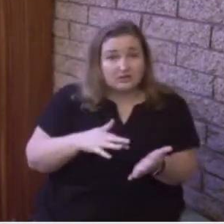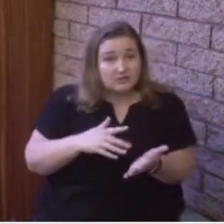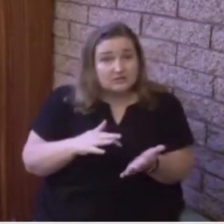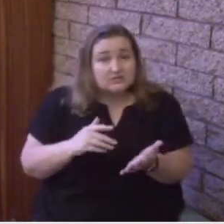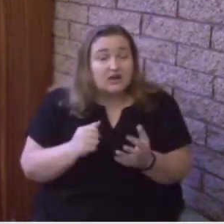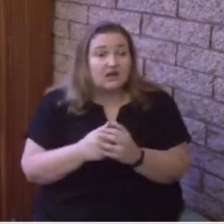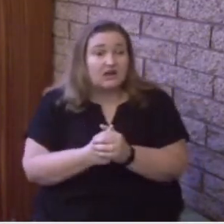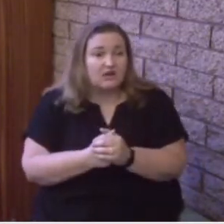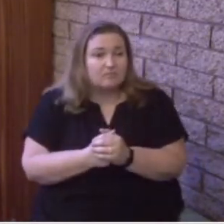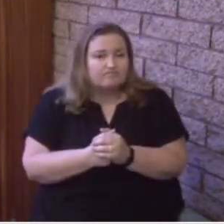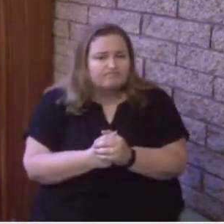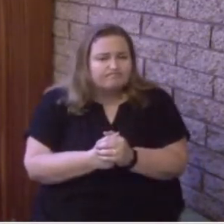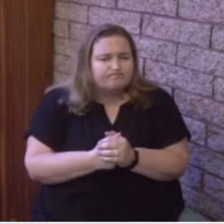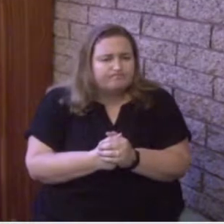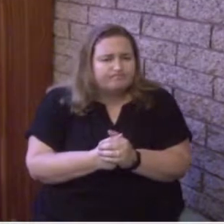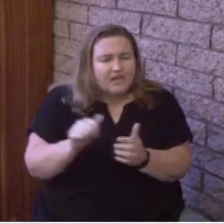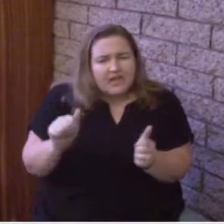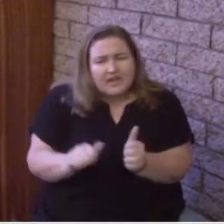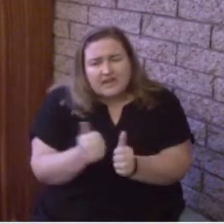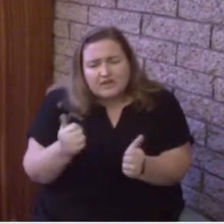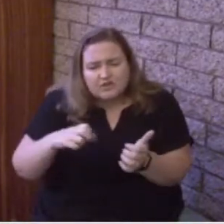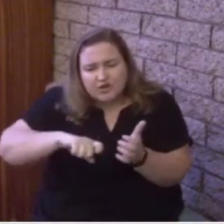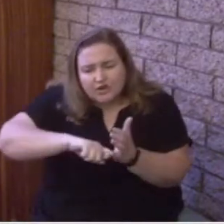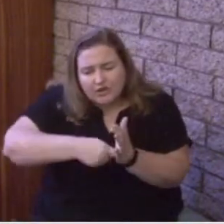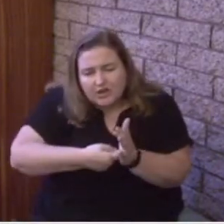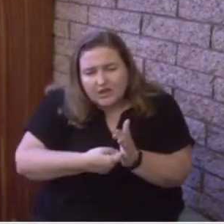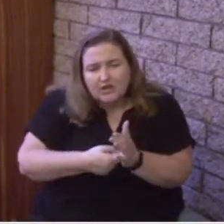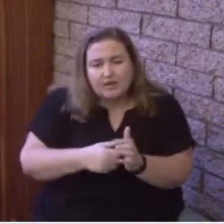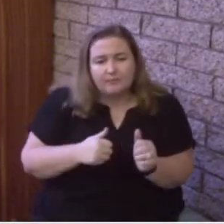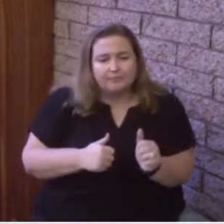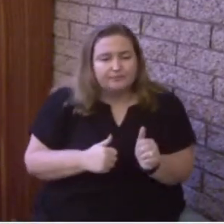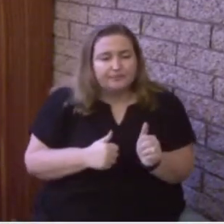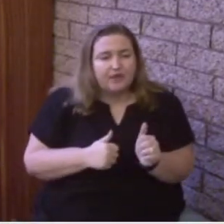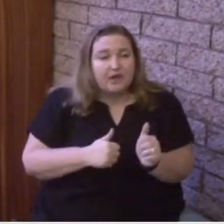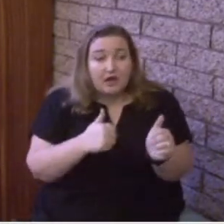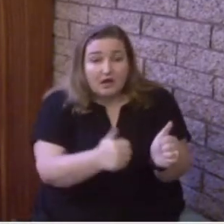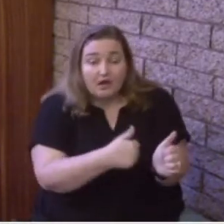component to what we call the Apostles' Creed.